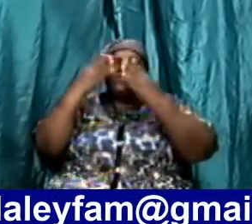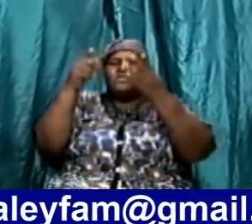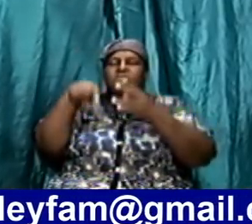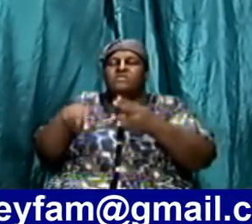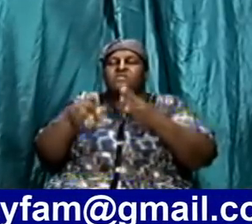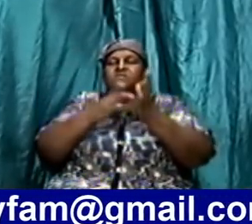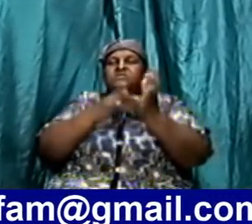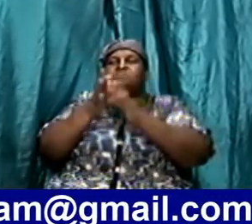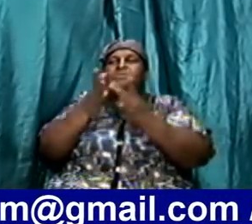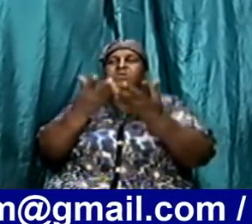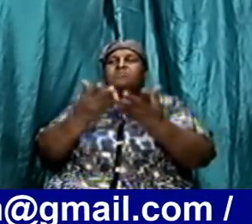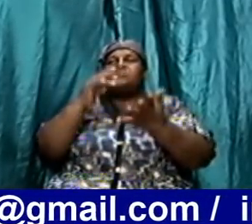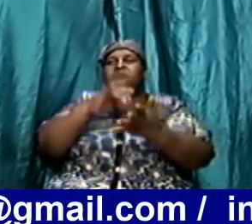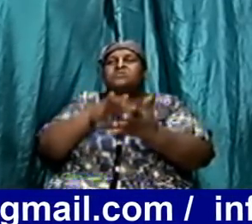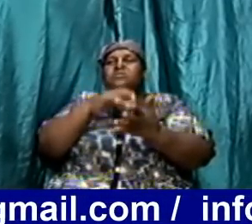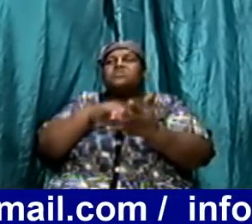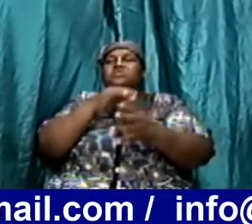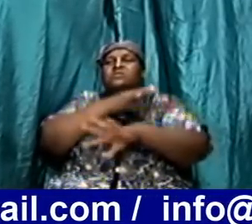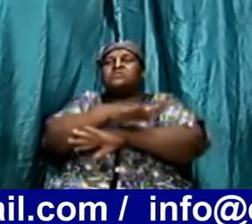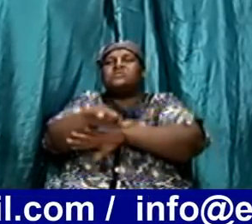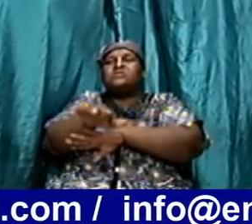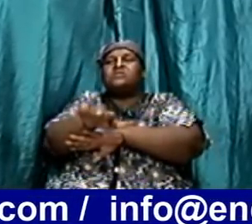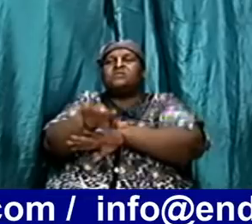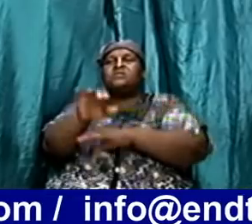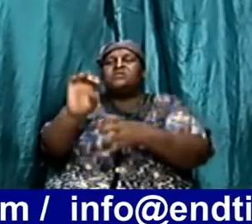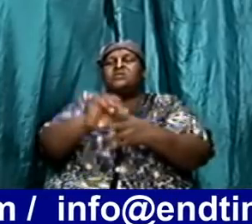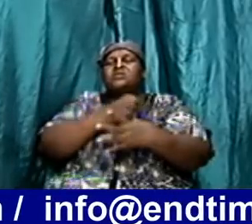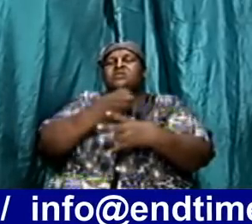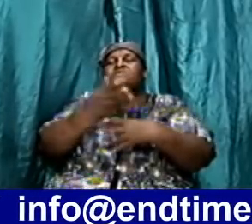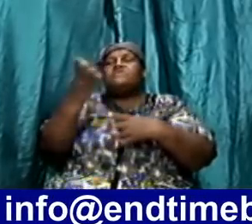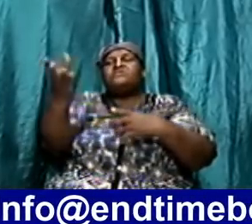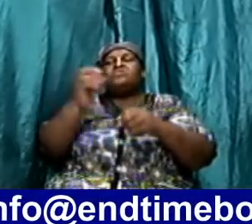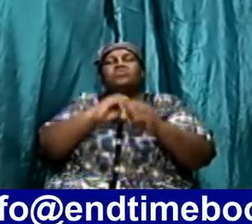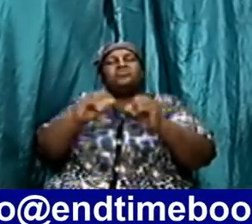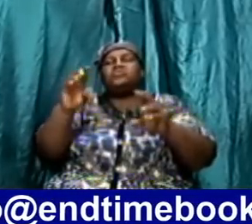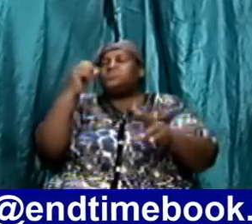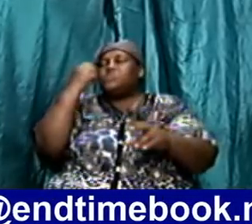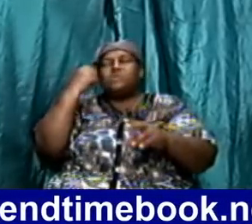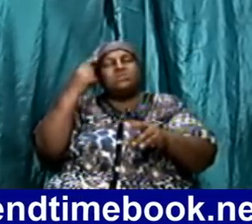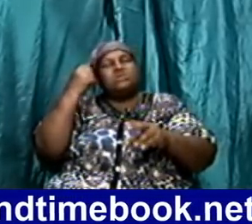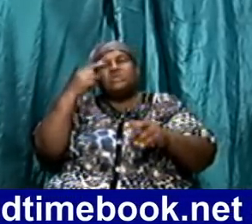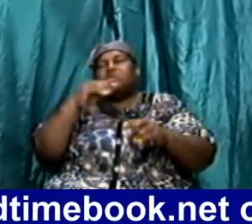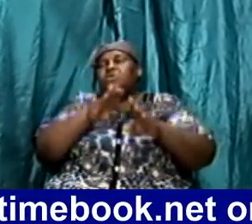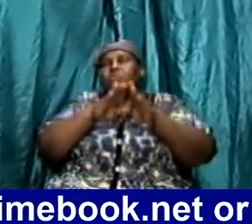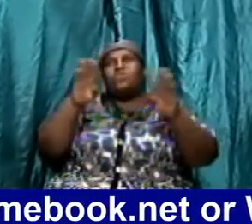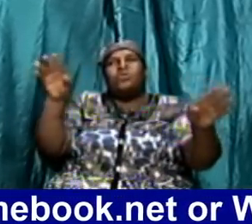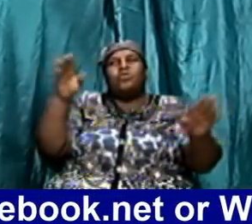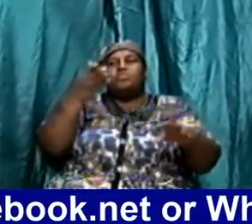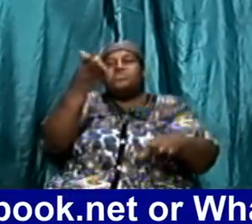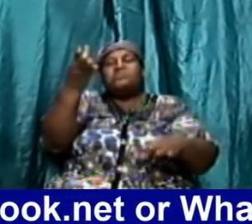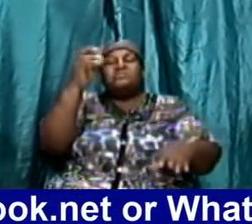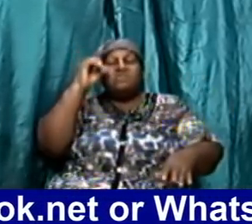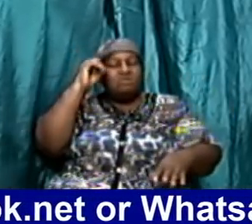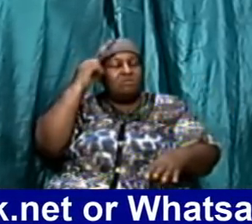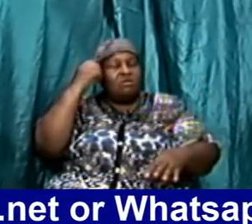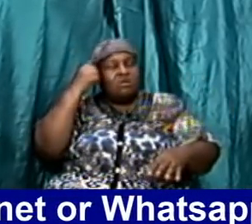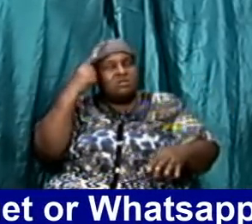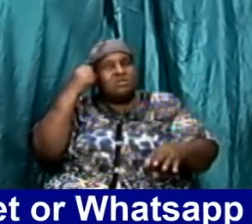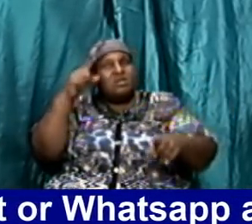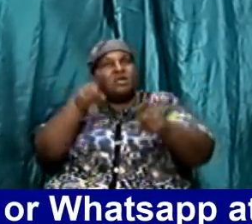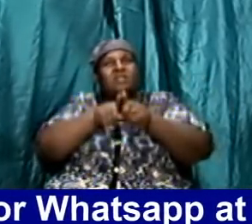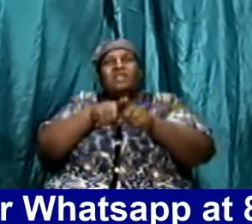and I pray God that even those who don't understand God that you will open their understanding that you did with the apostles